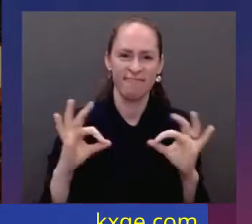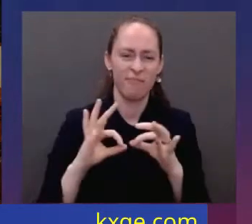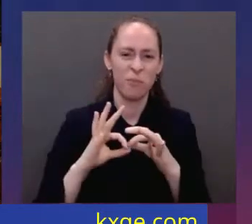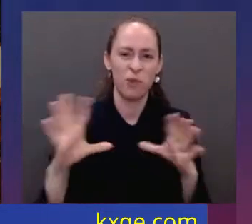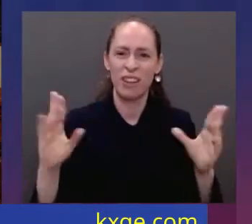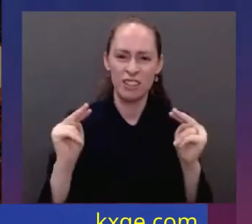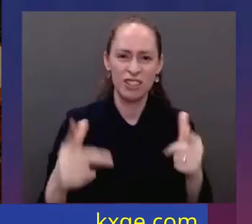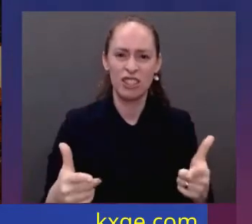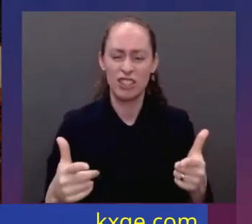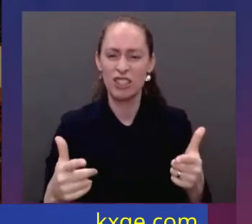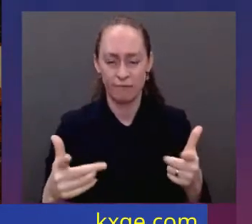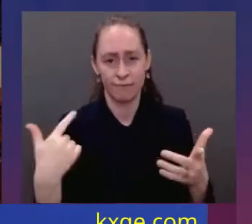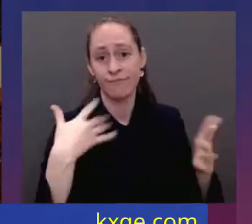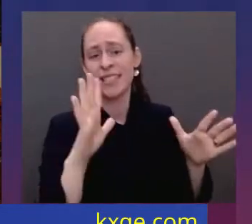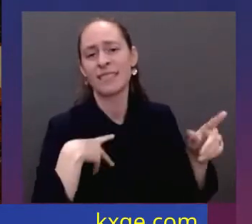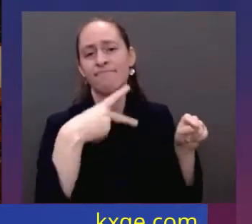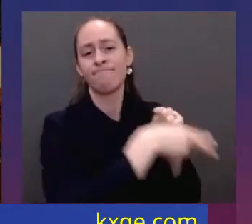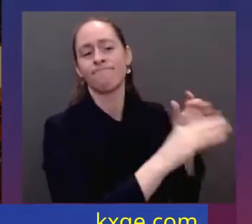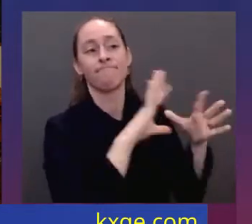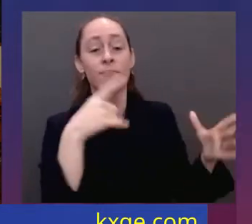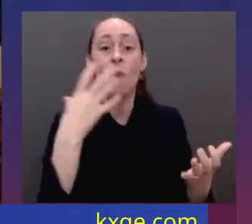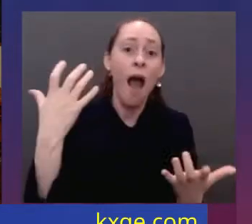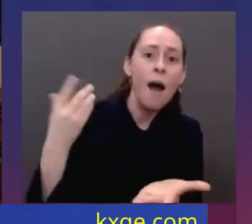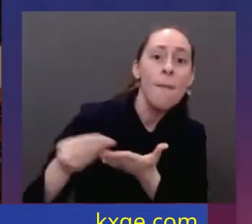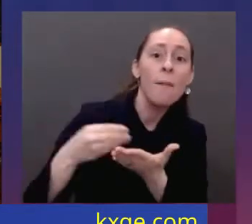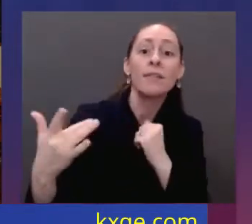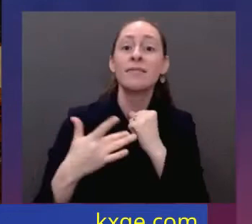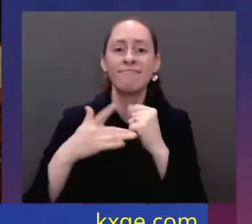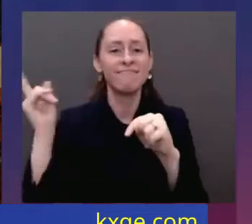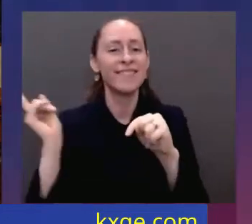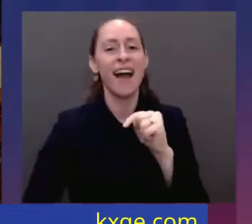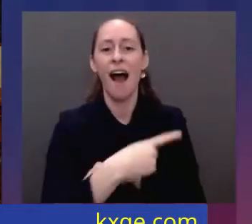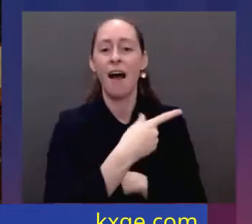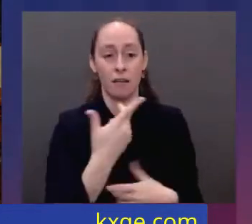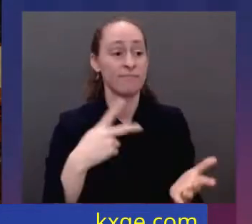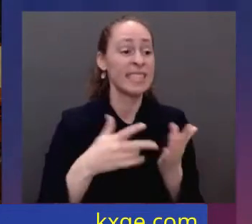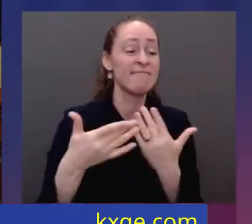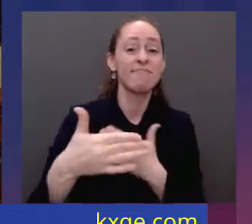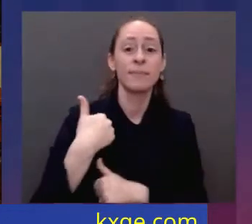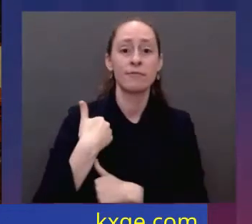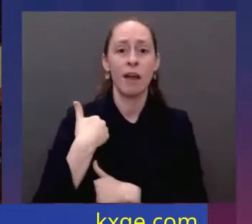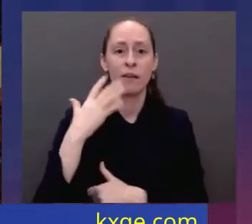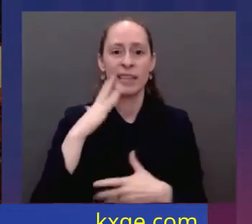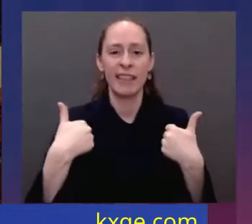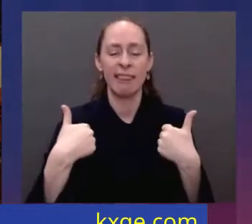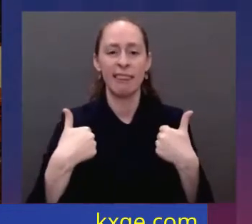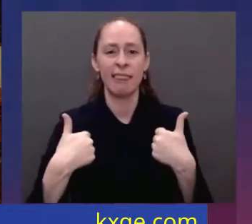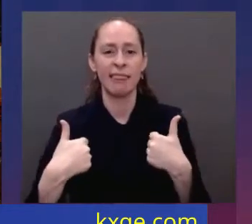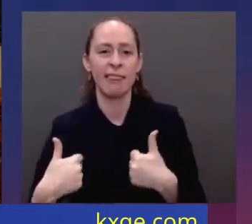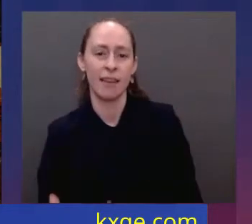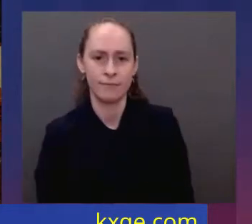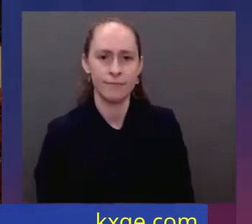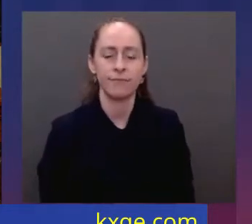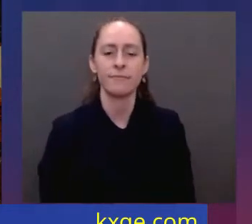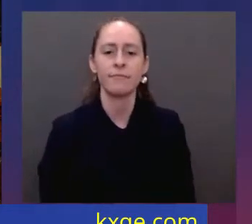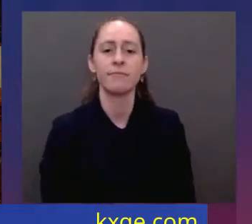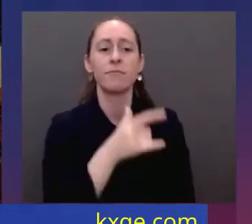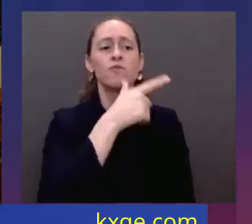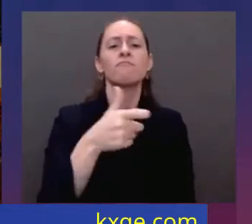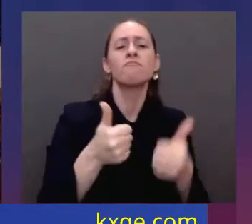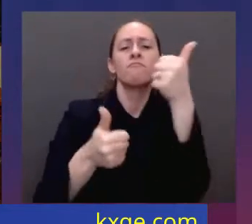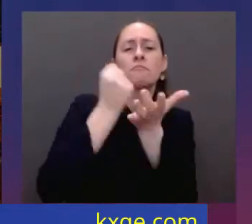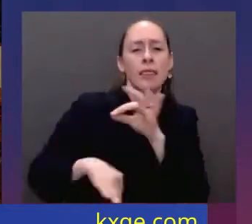and weaken its military for years to come. Tonight, I say to the Russian oligarchs and the corrupt leaders who built billions of dollars off this violent regime, no more.